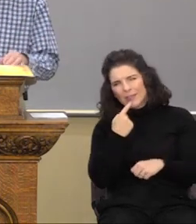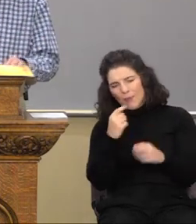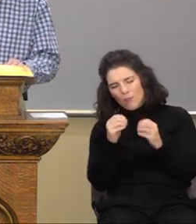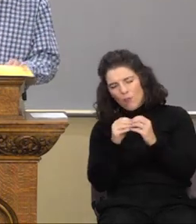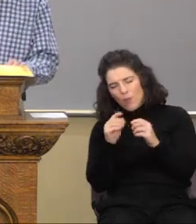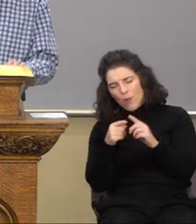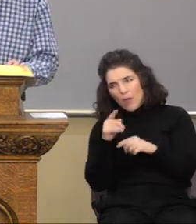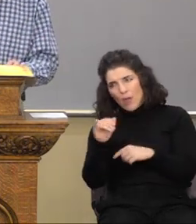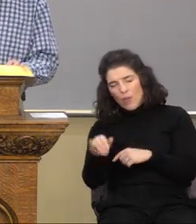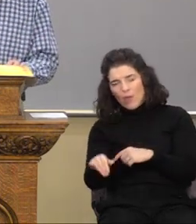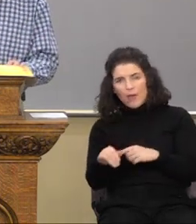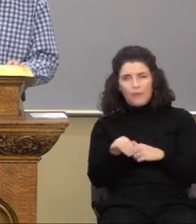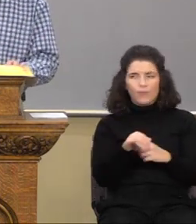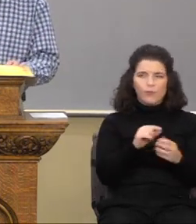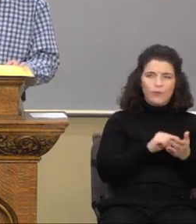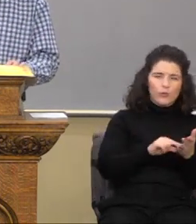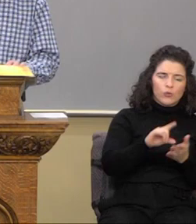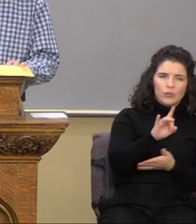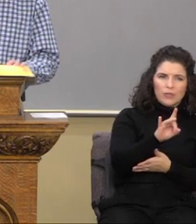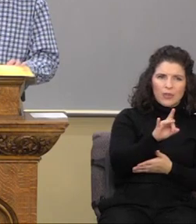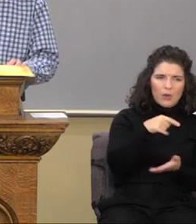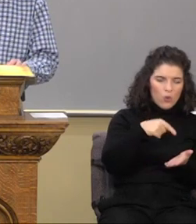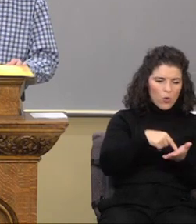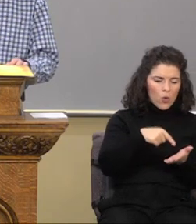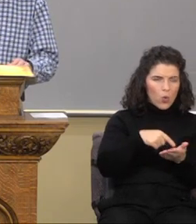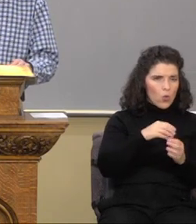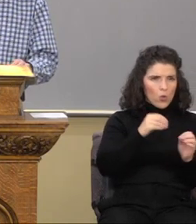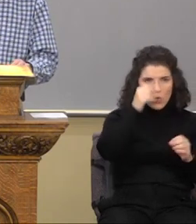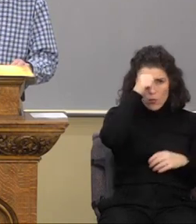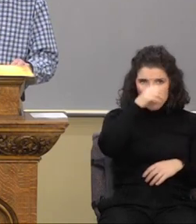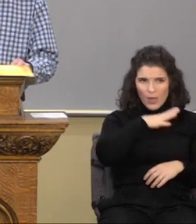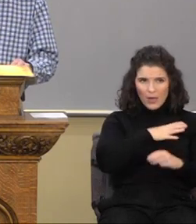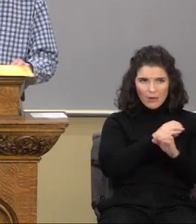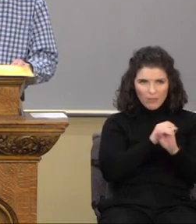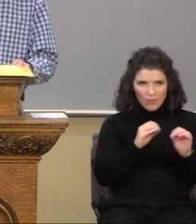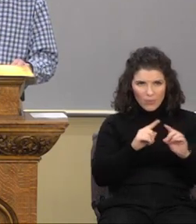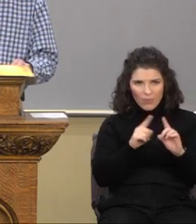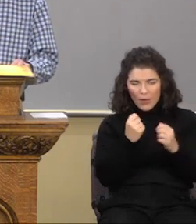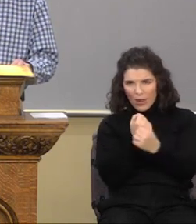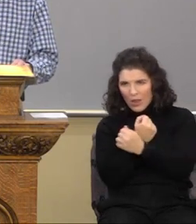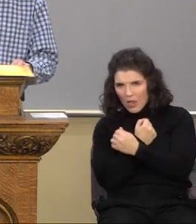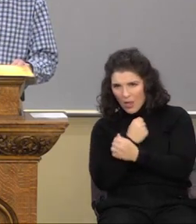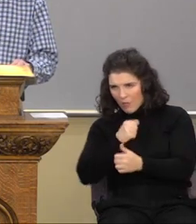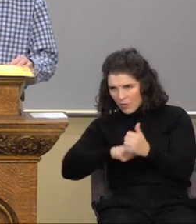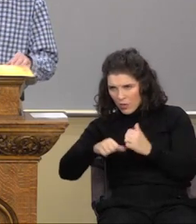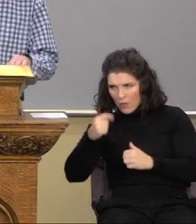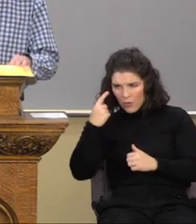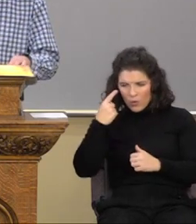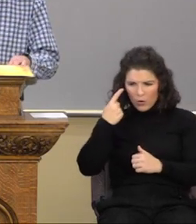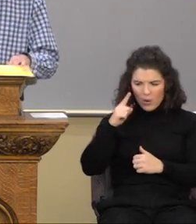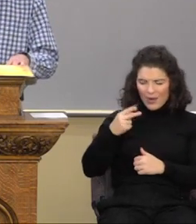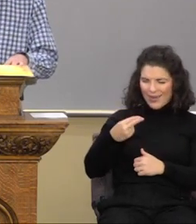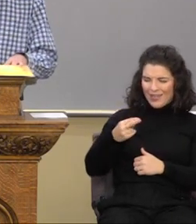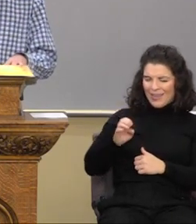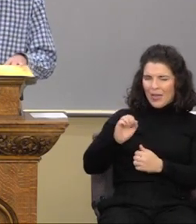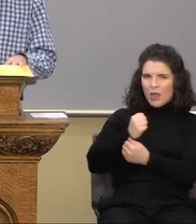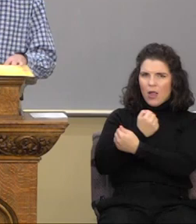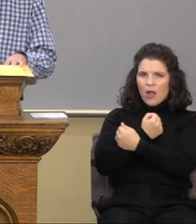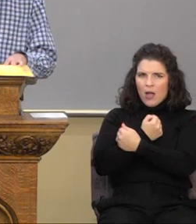just by the way, verse eight, oh, no man, anything but to love one another for he that loveth another hath